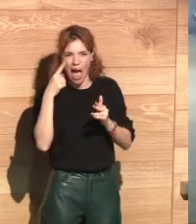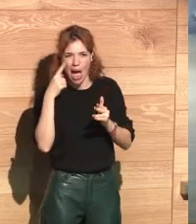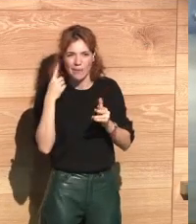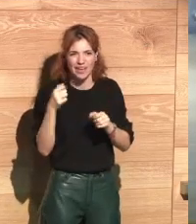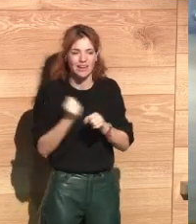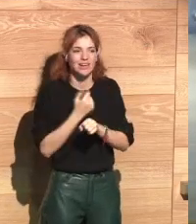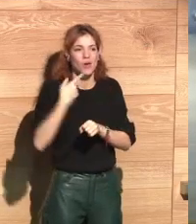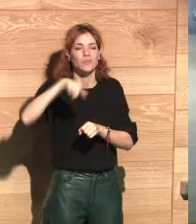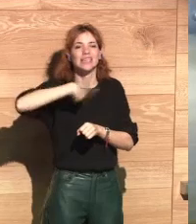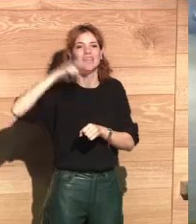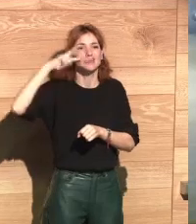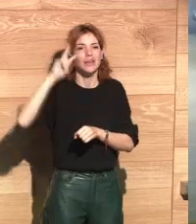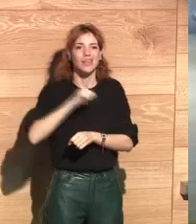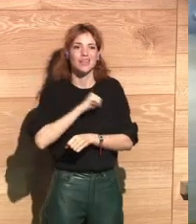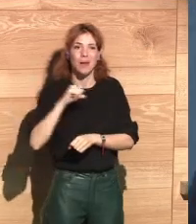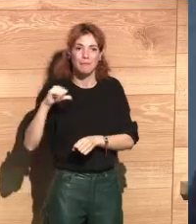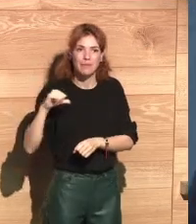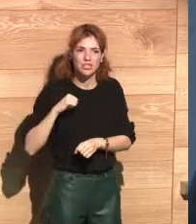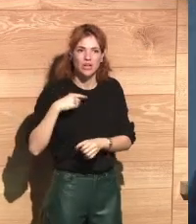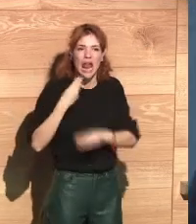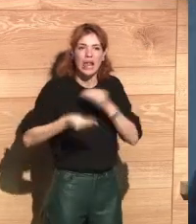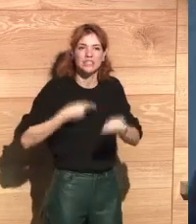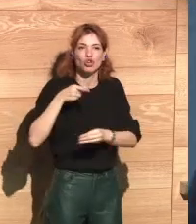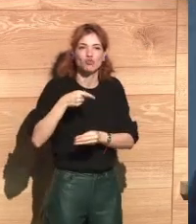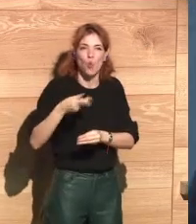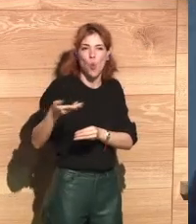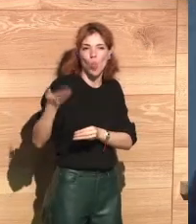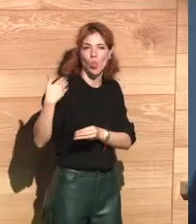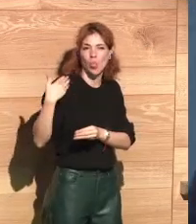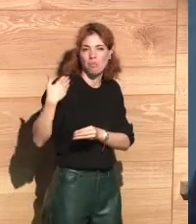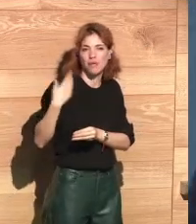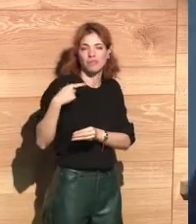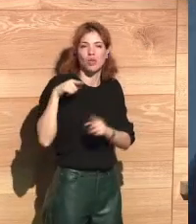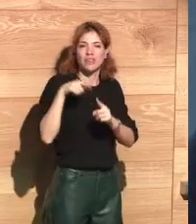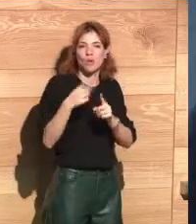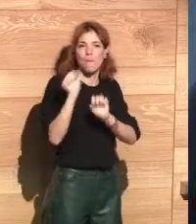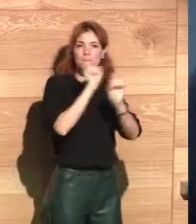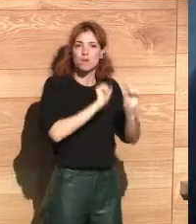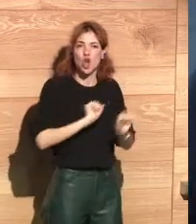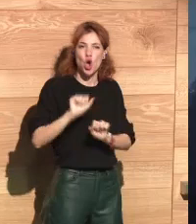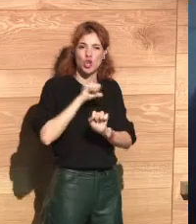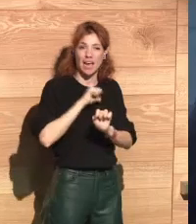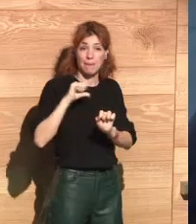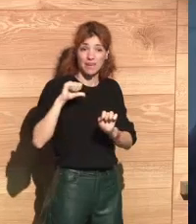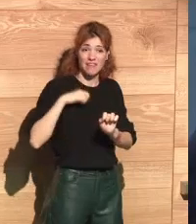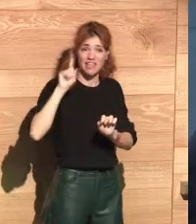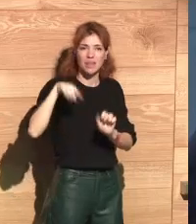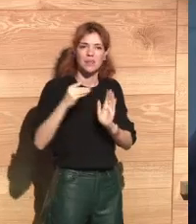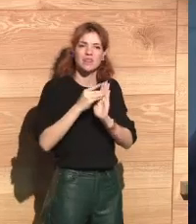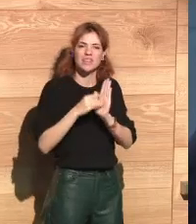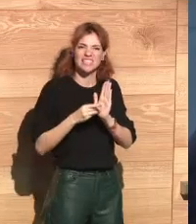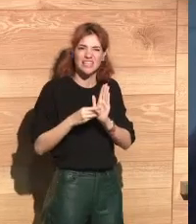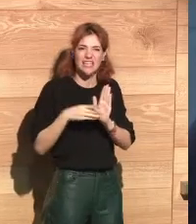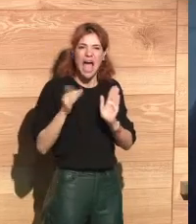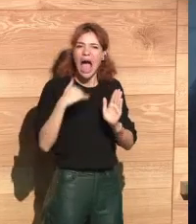have here today. And I would like to ask them about their personal experiences, what they have done personally in order to protect